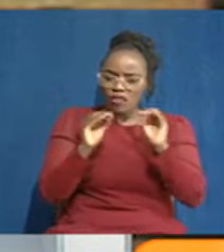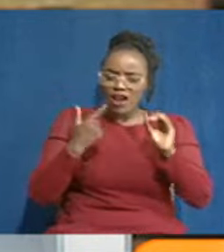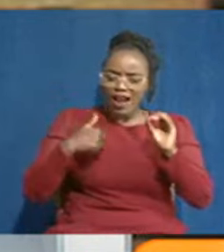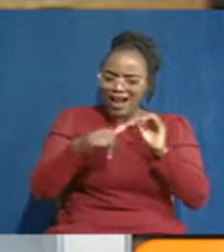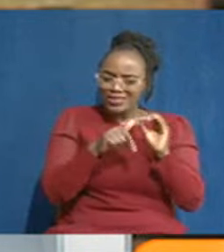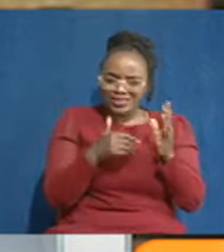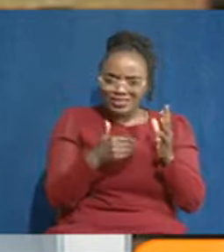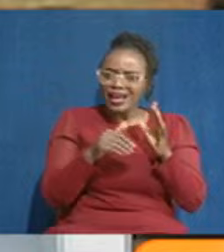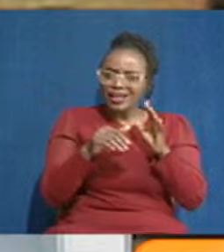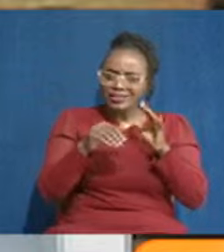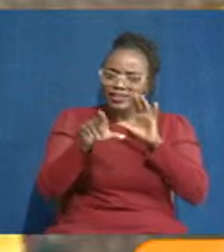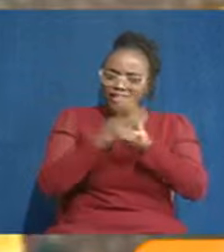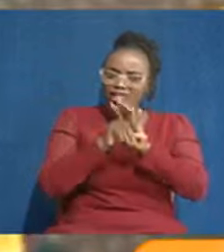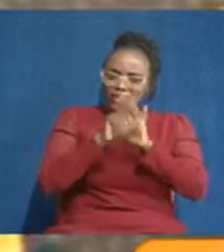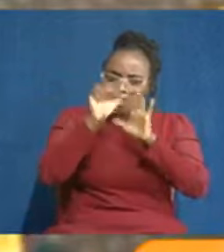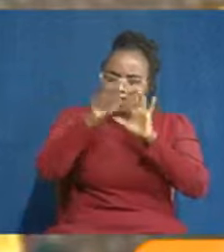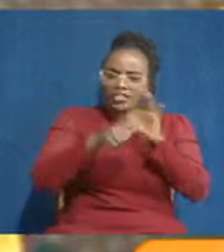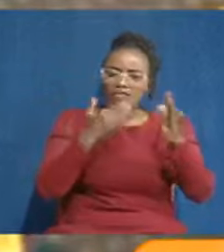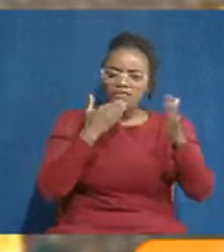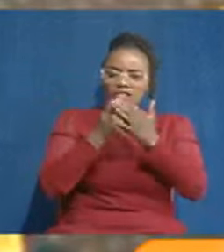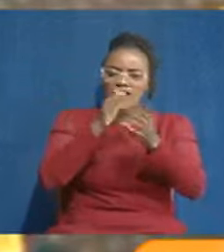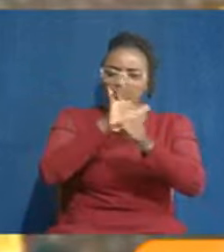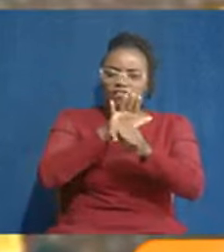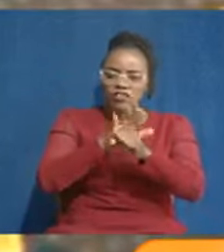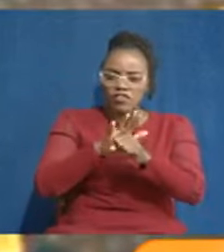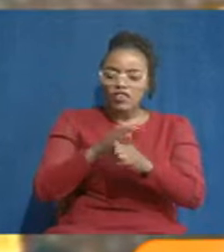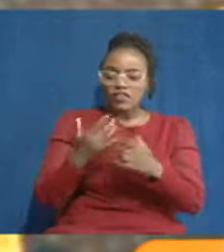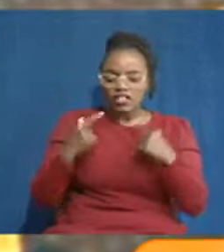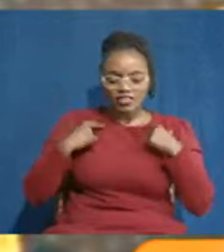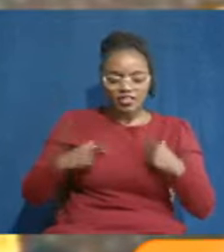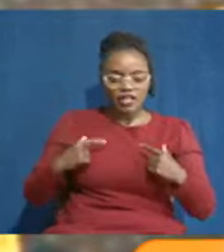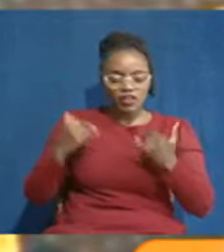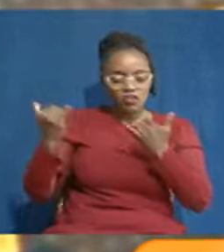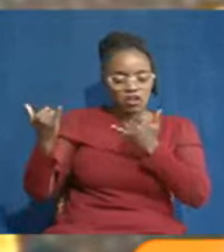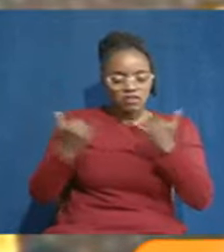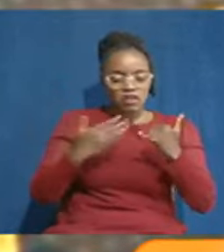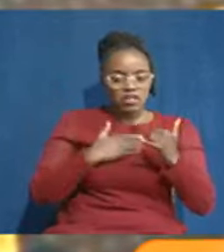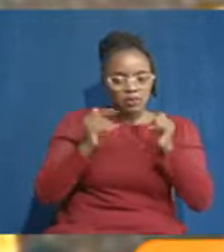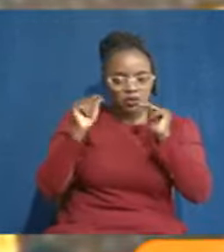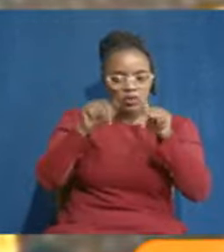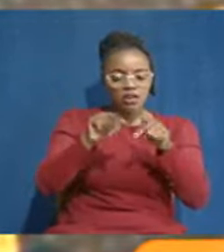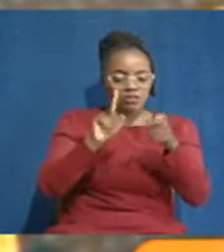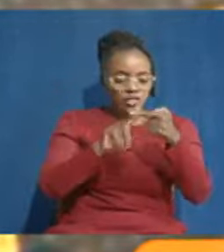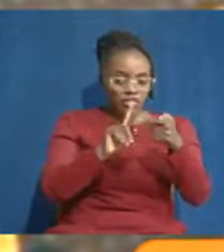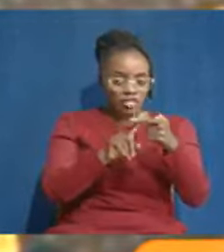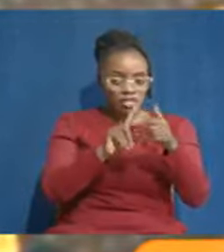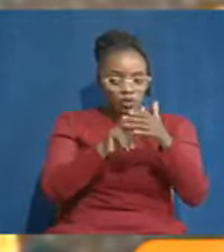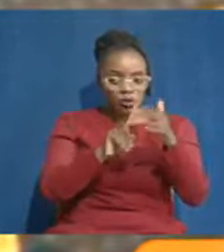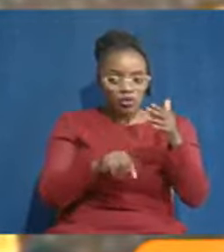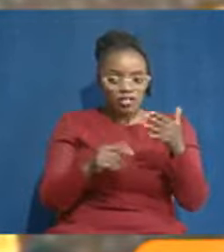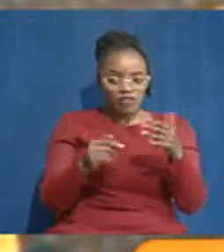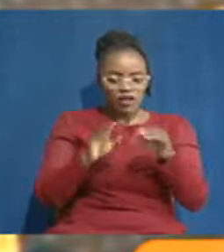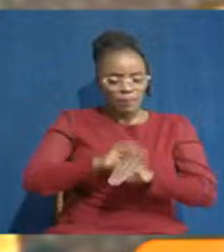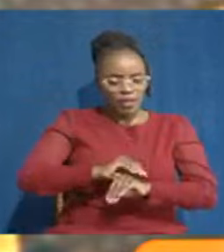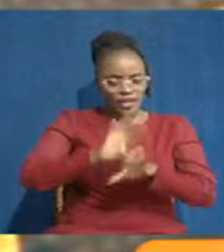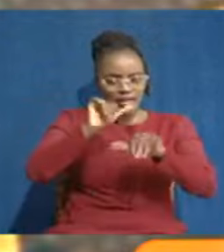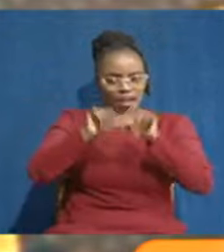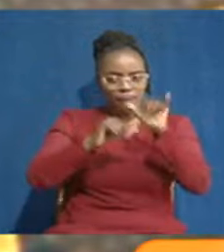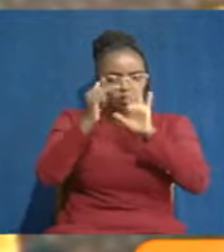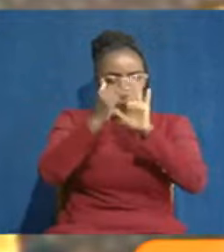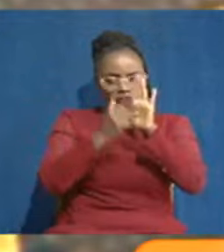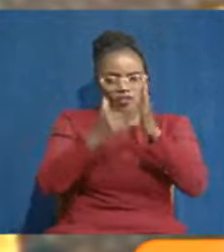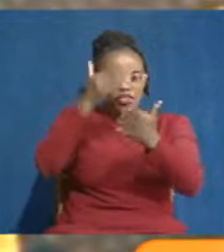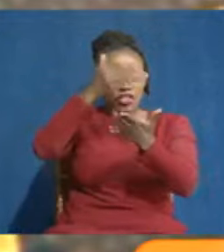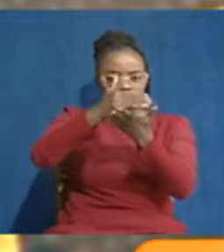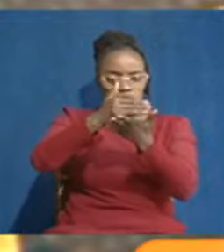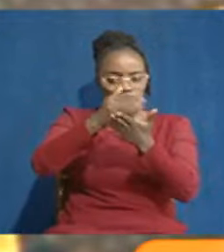are. I want first, thank you very much, Trevor, for having me. First things, let us just be clear about it. The